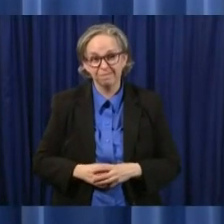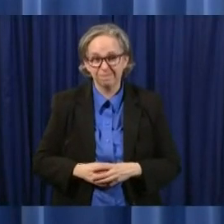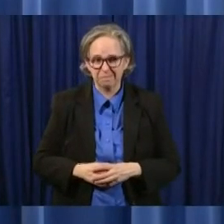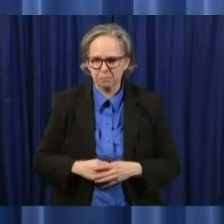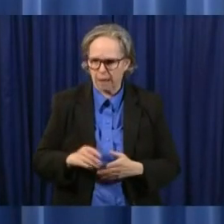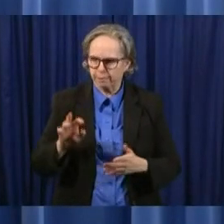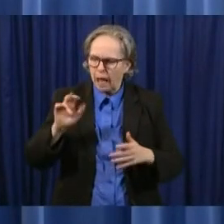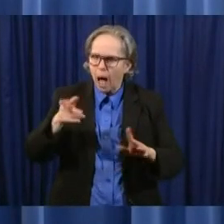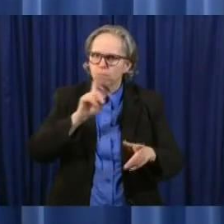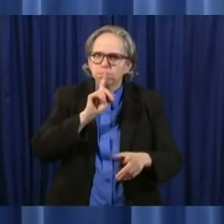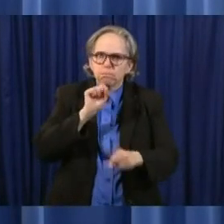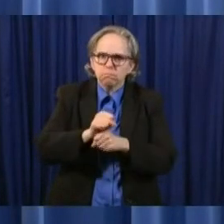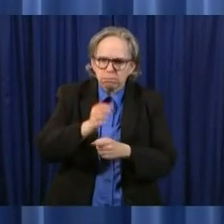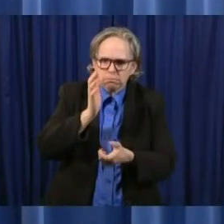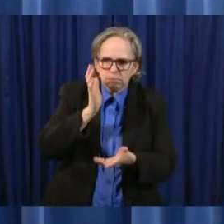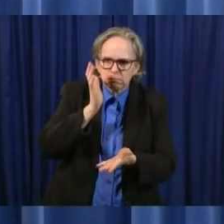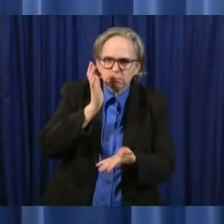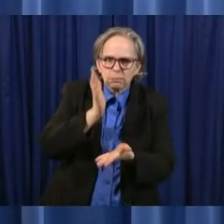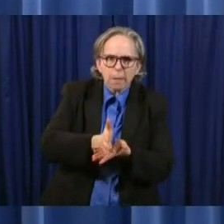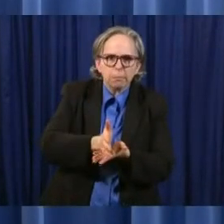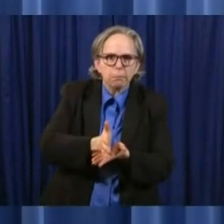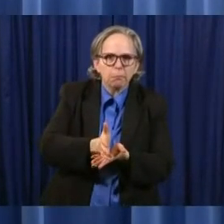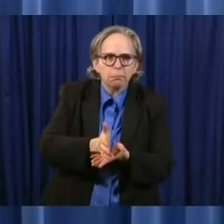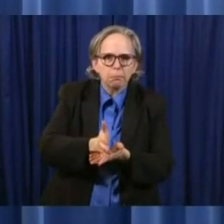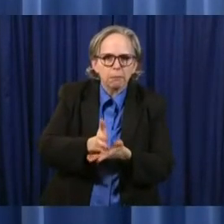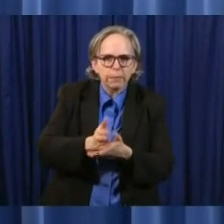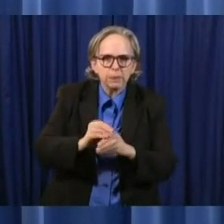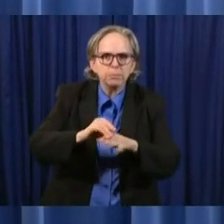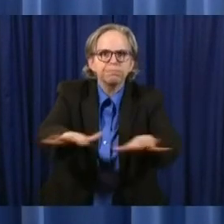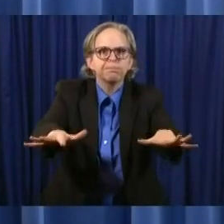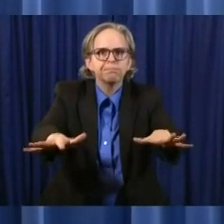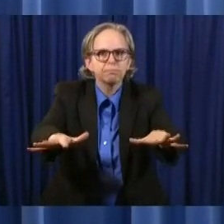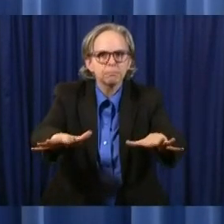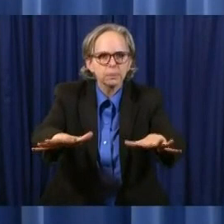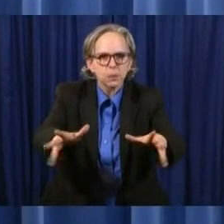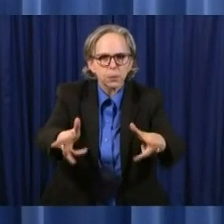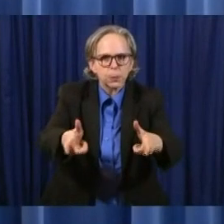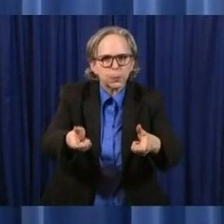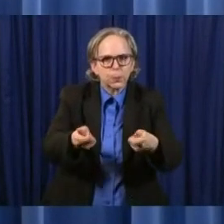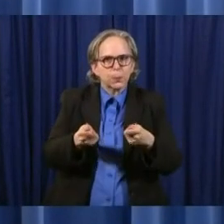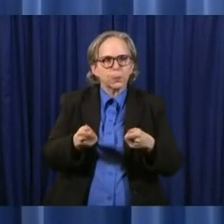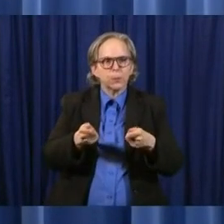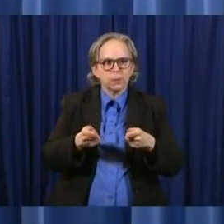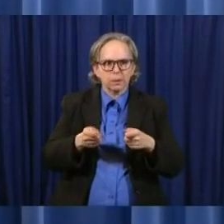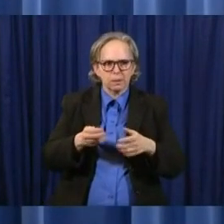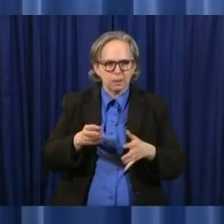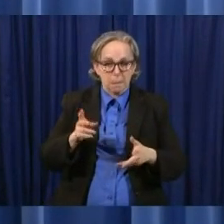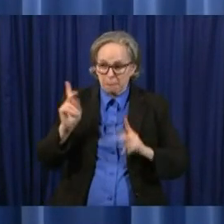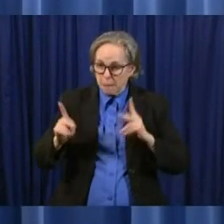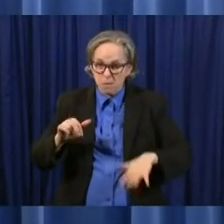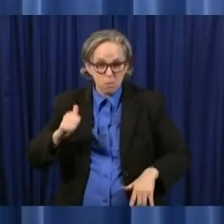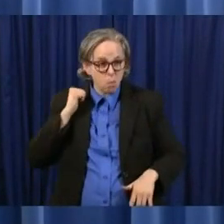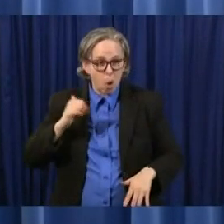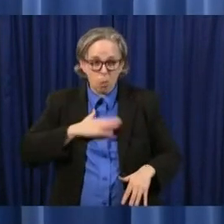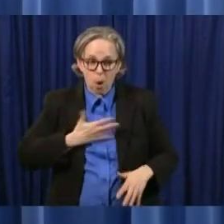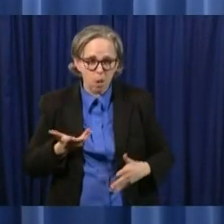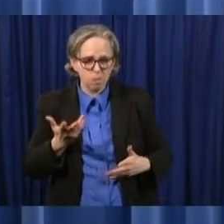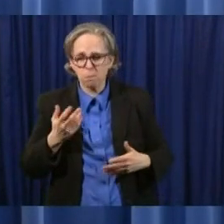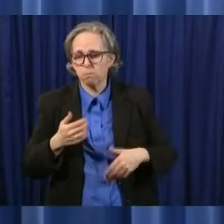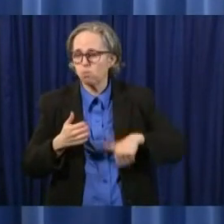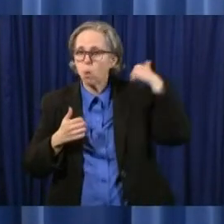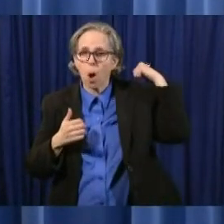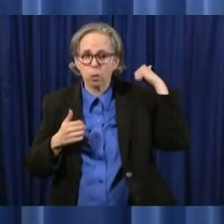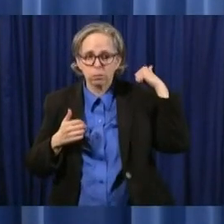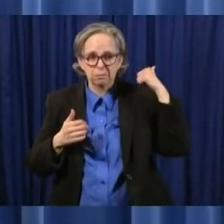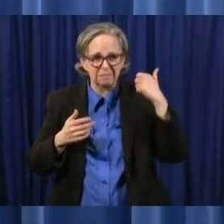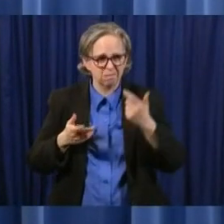feeling that ohioans and their willingness to do some tough things and to do some things